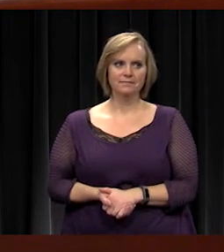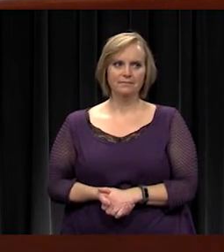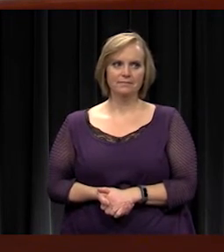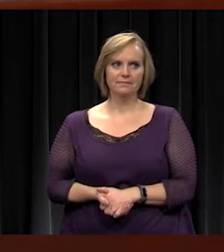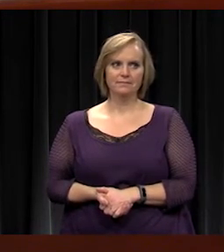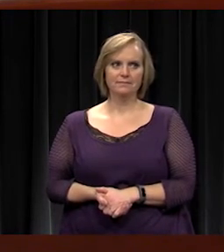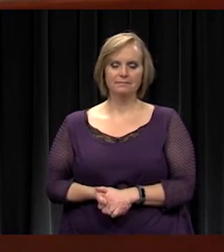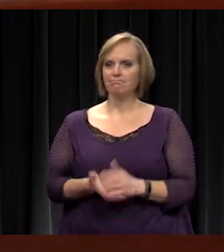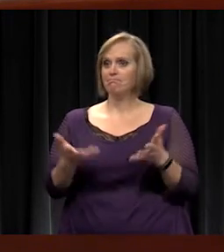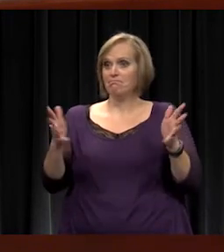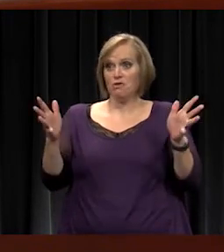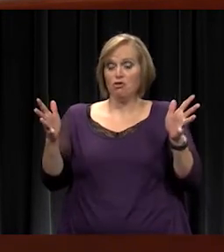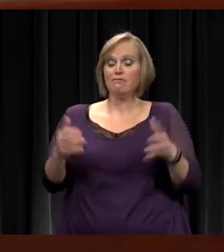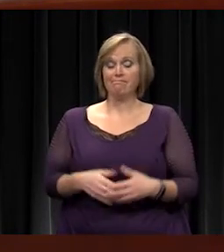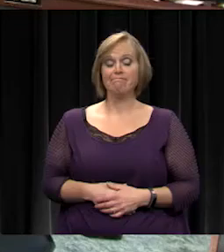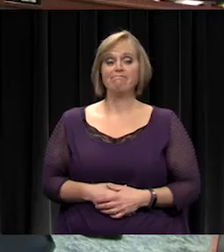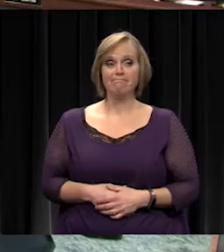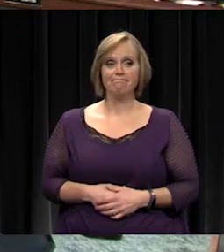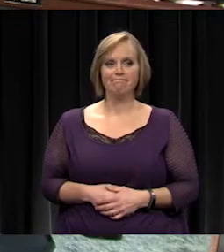That's all I have.